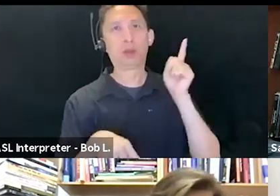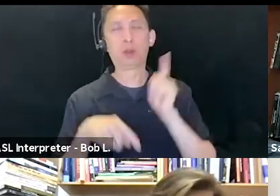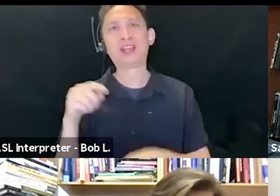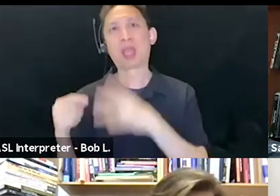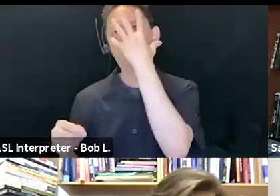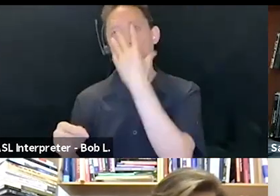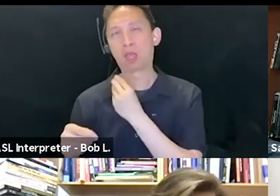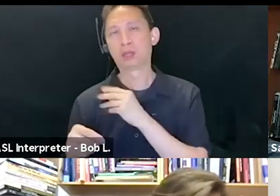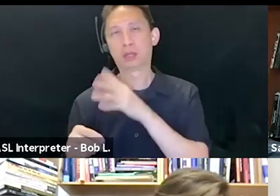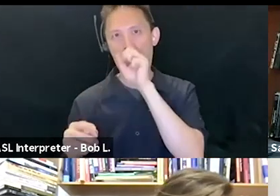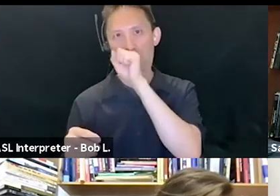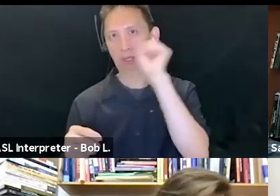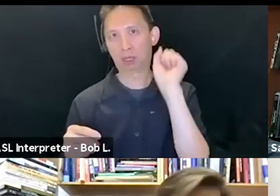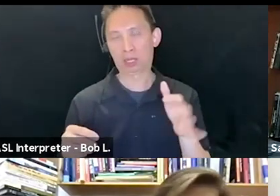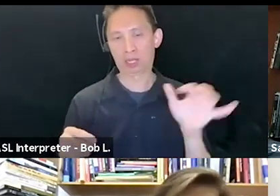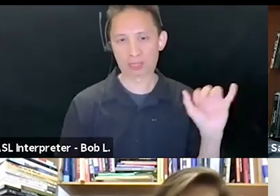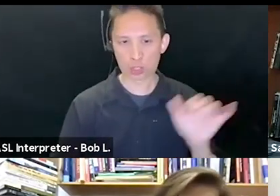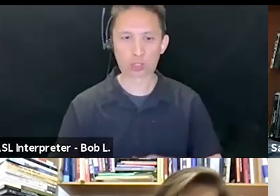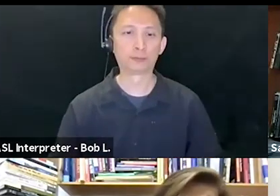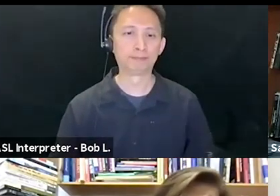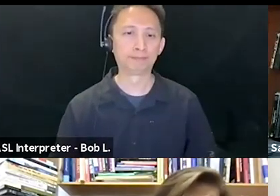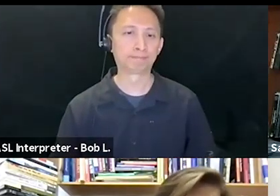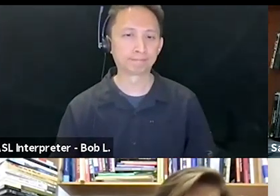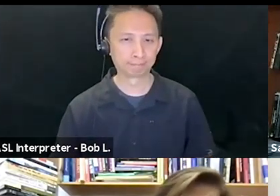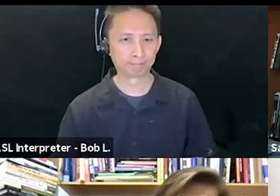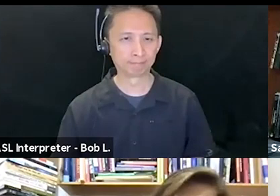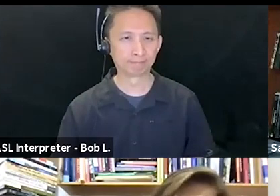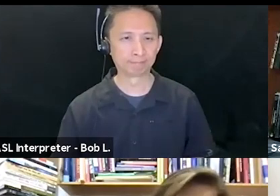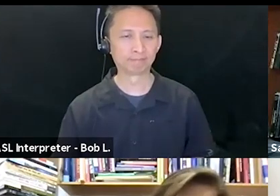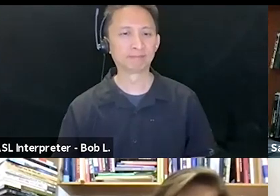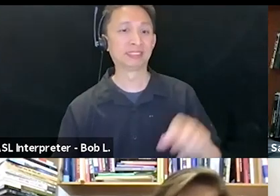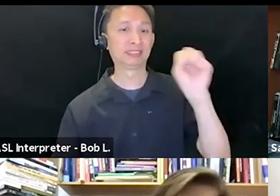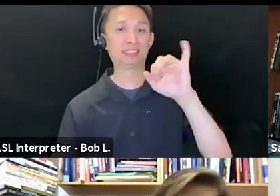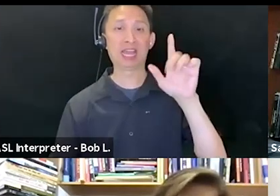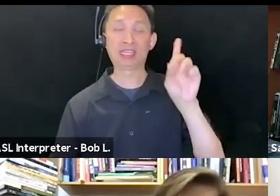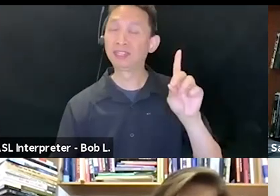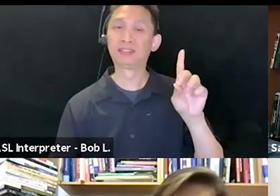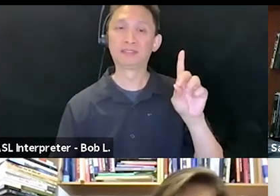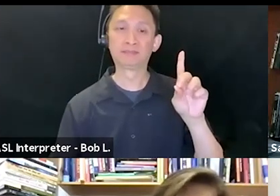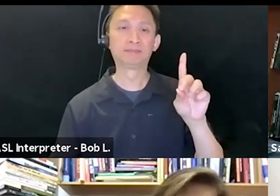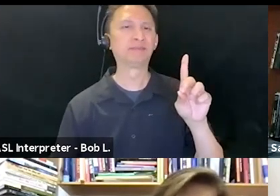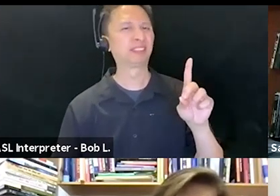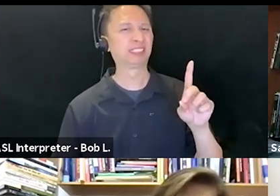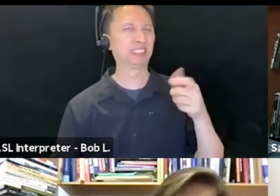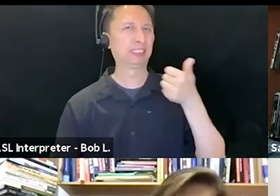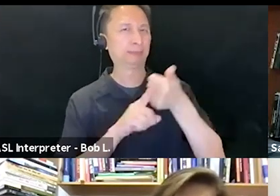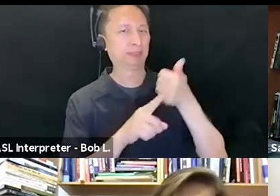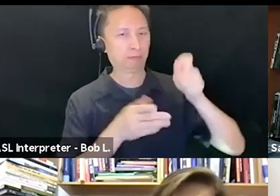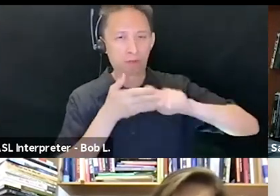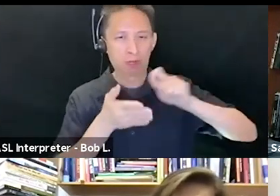even in his most heated, not just modest, in his most heated exchanges, I think you have those with Michael Walser, for instance,